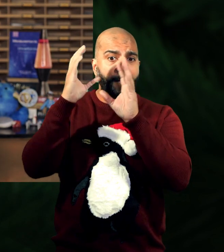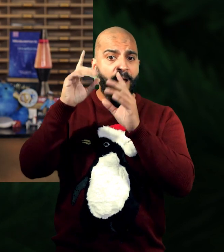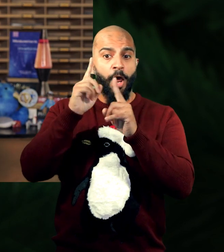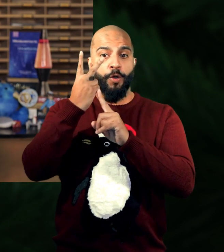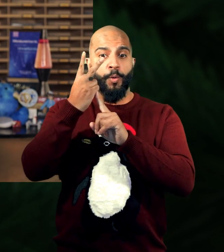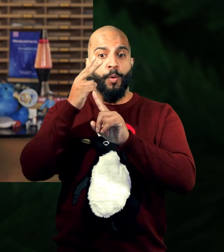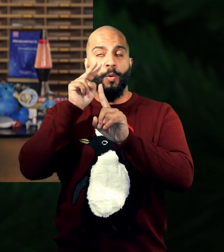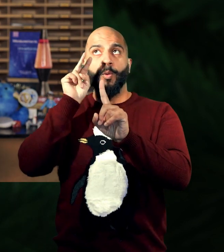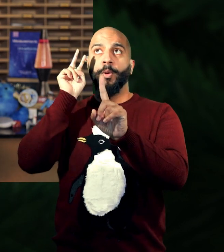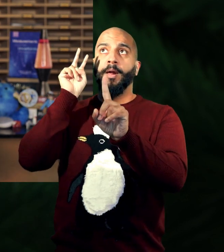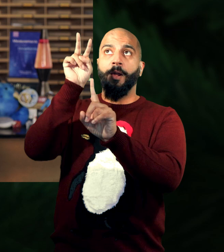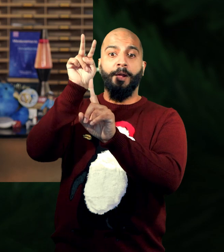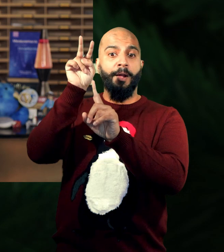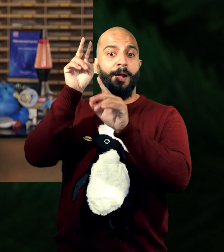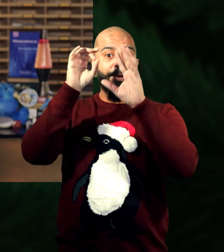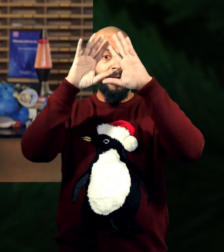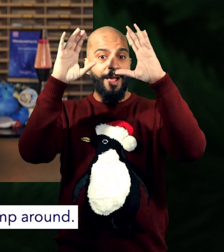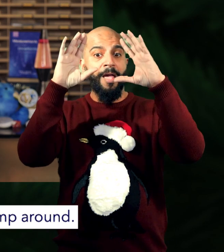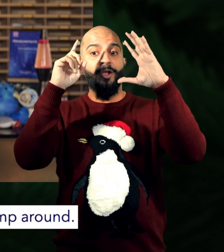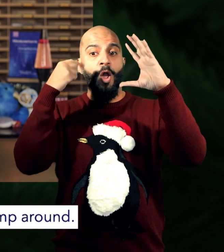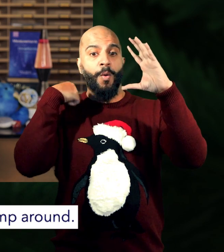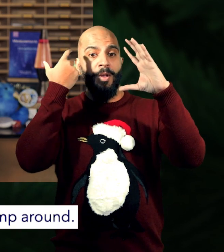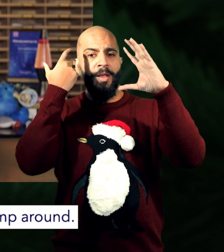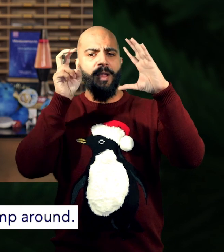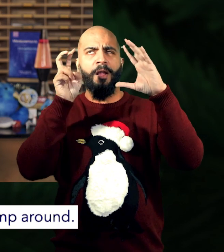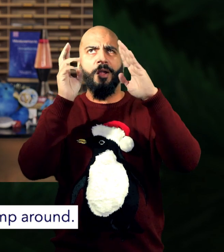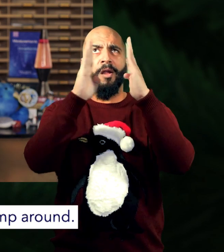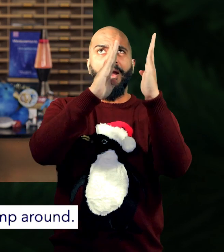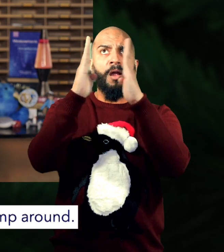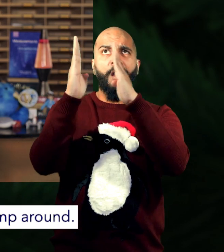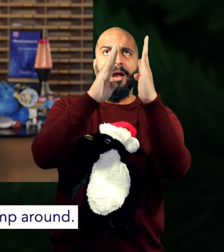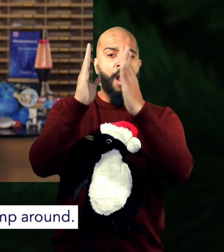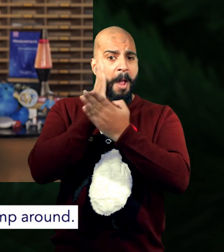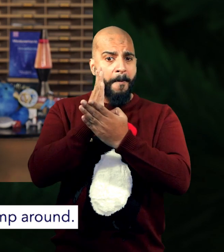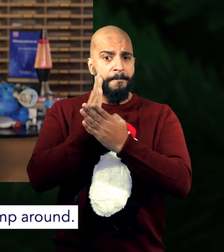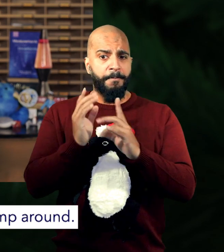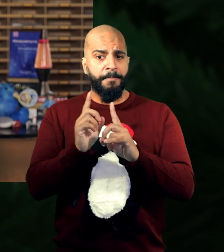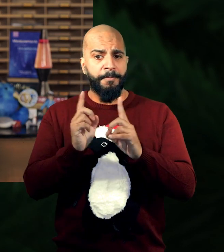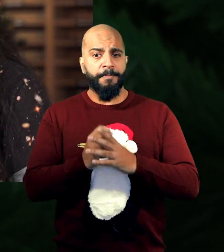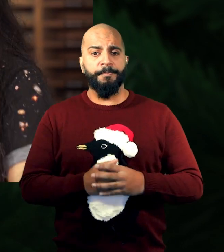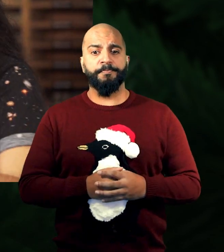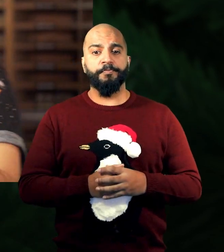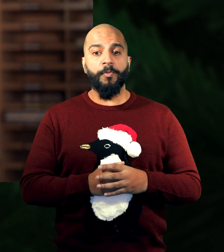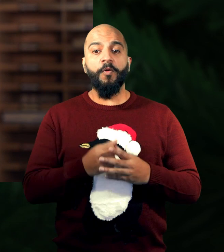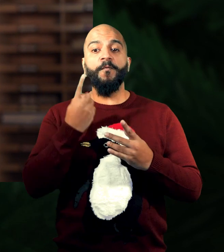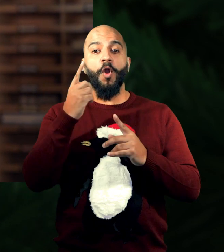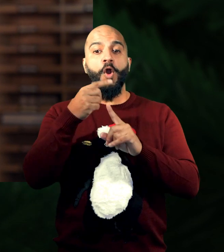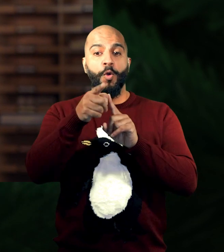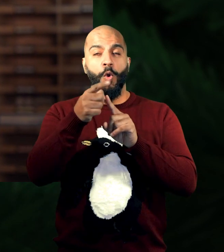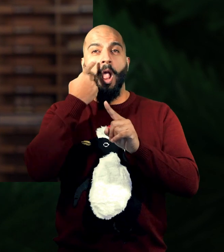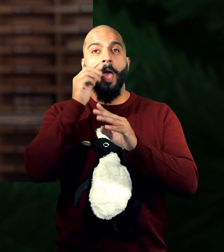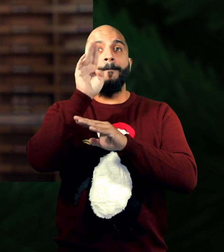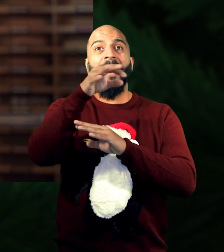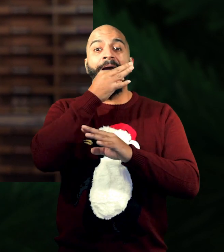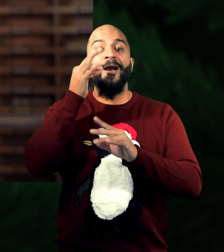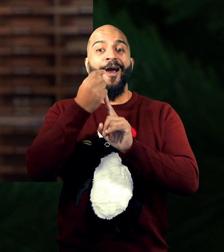observations of the sky, separated by some distance, and compare them, and see how much the stars seem to jump around. Now, if you went into